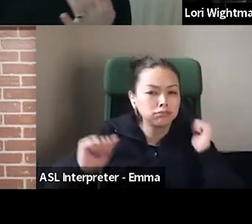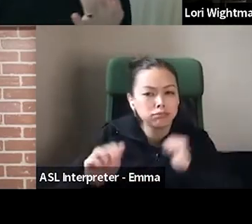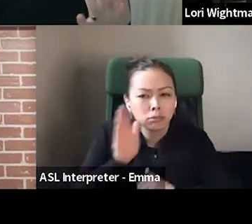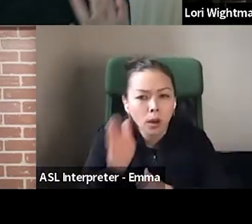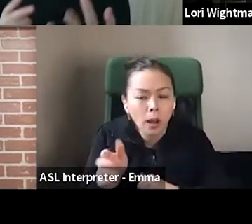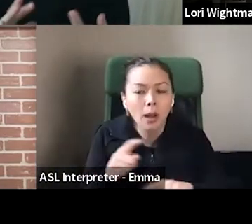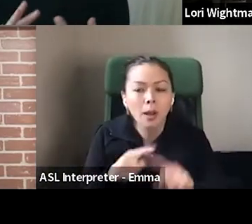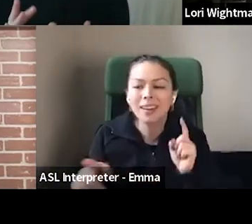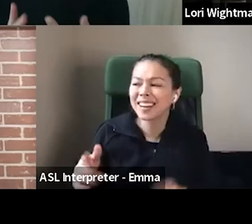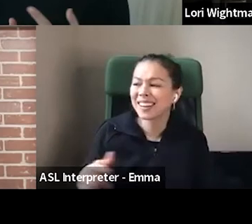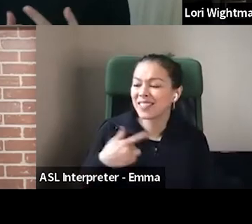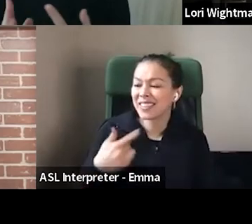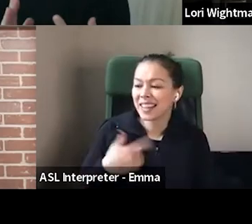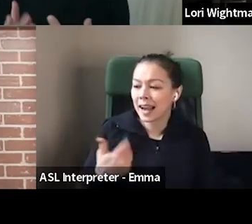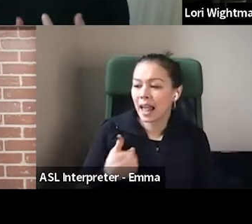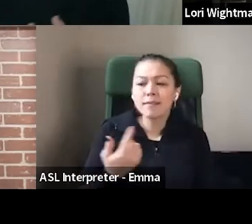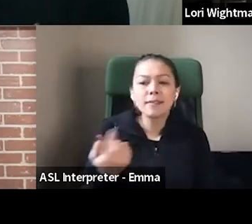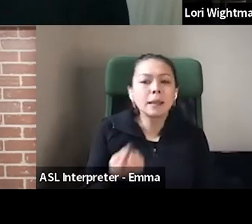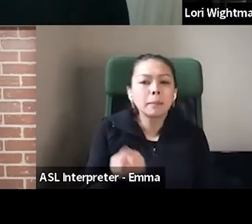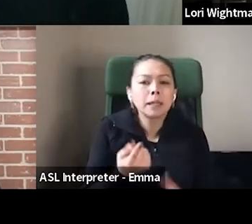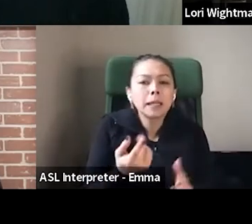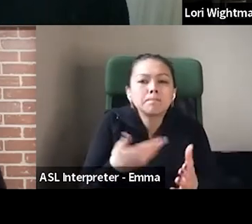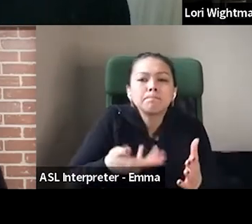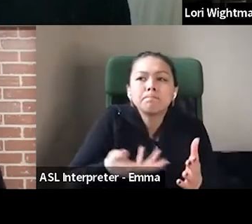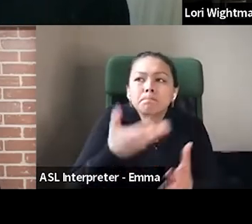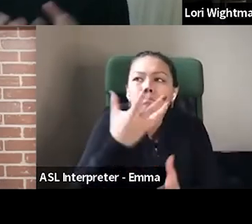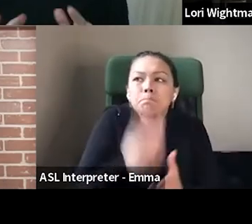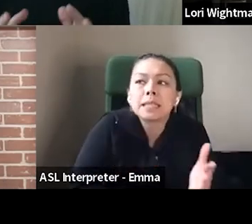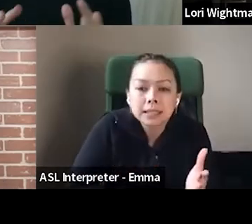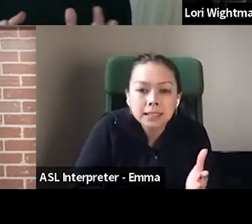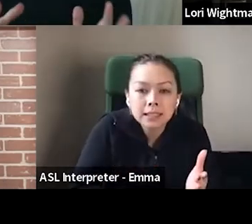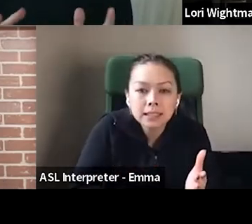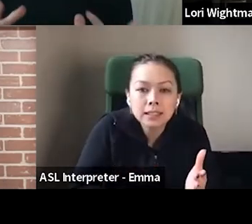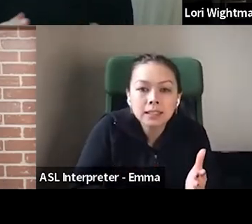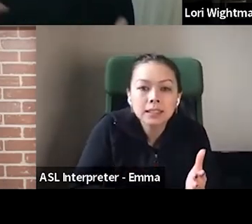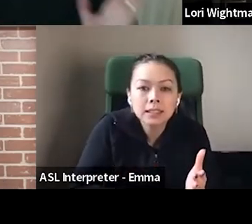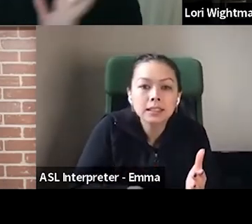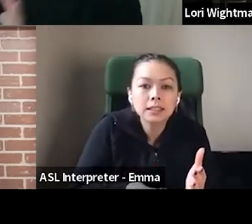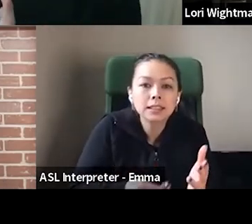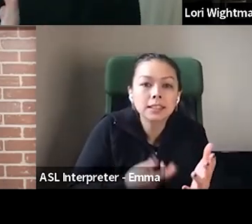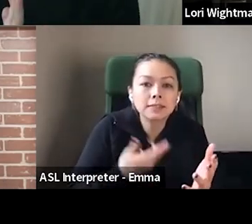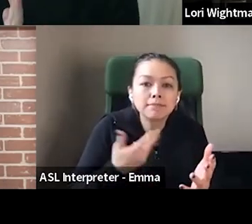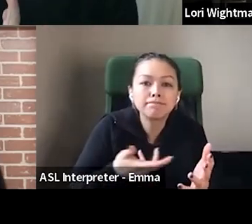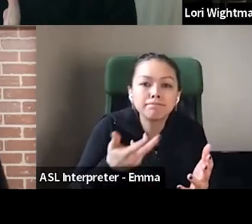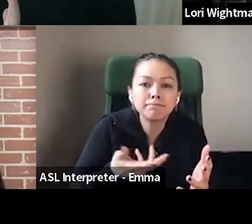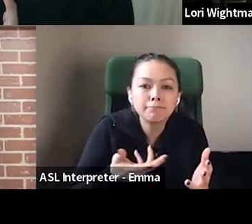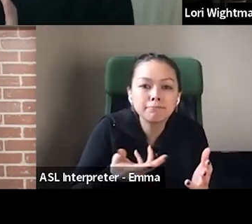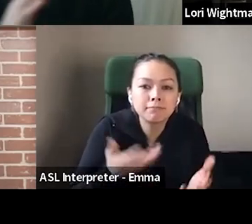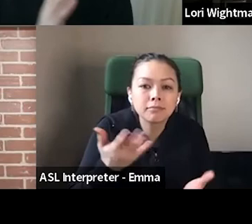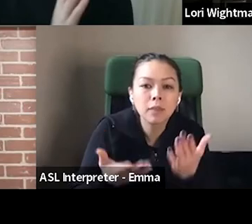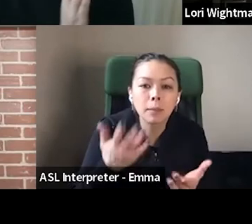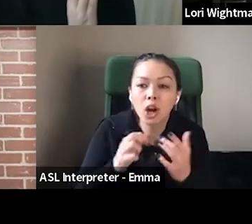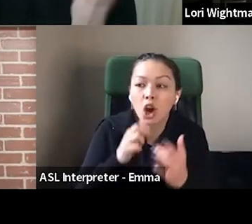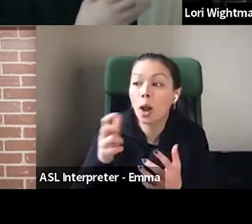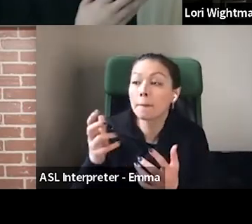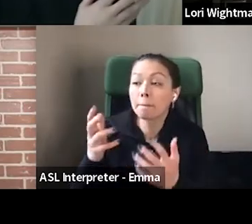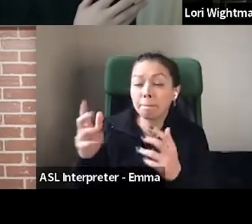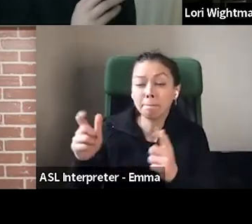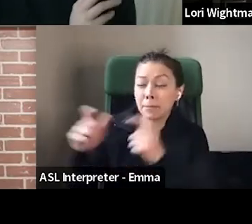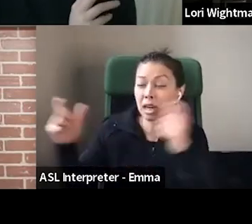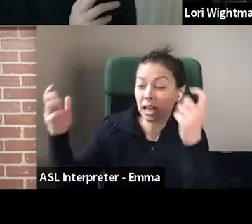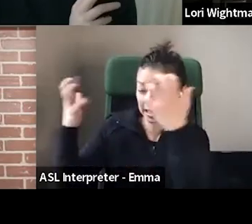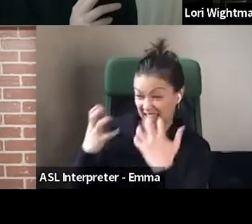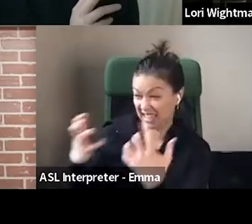whether it's spoken word or music or what have you that aren't going to play to the huge performing arts center, but don't want to just be